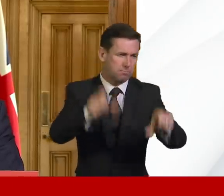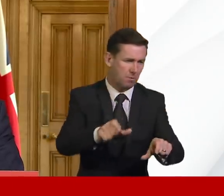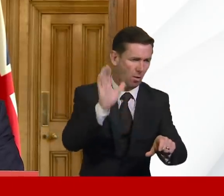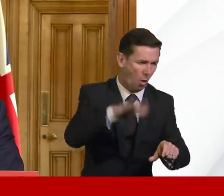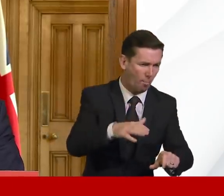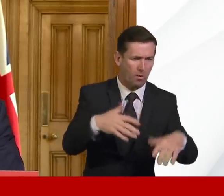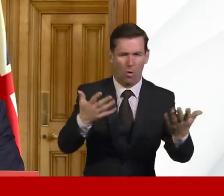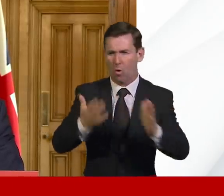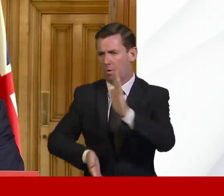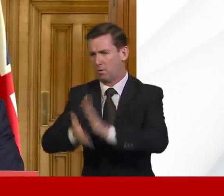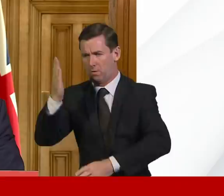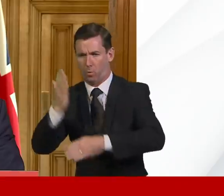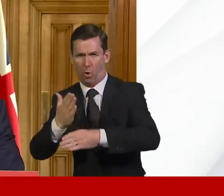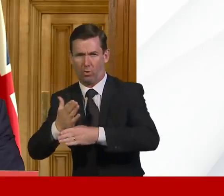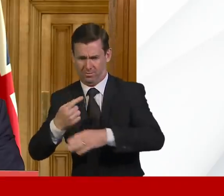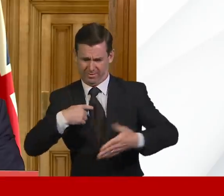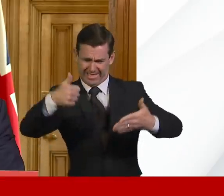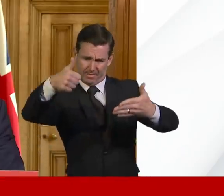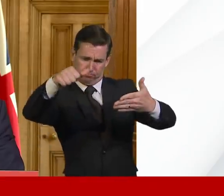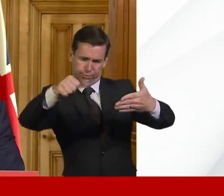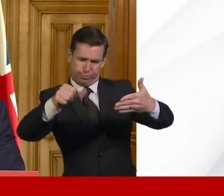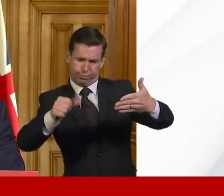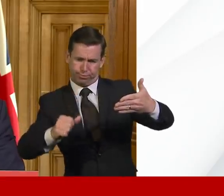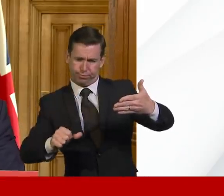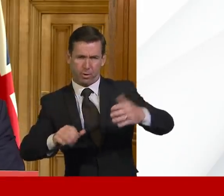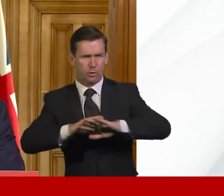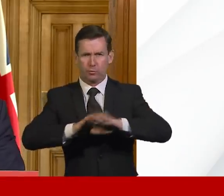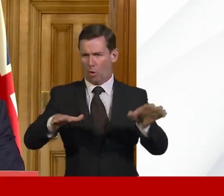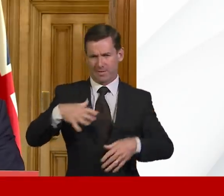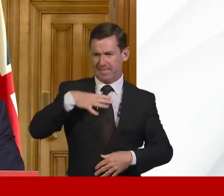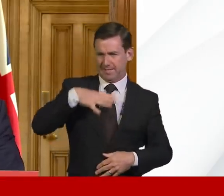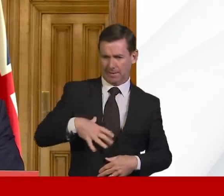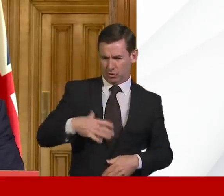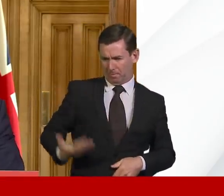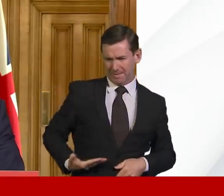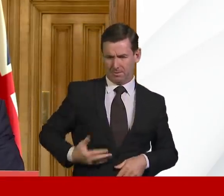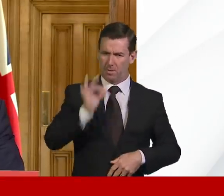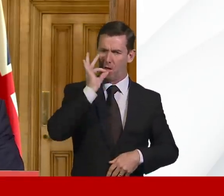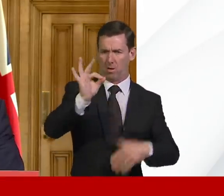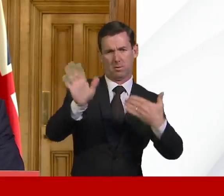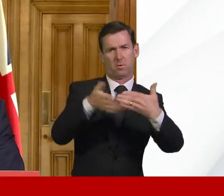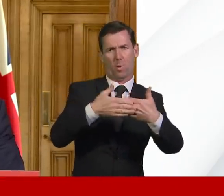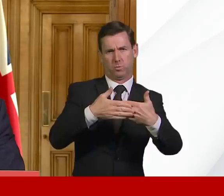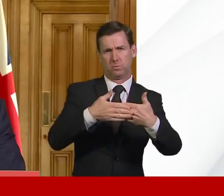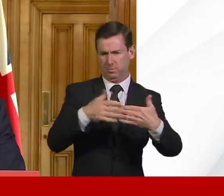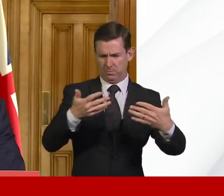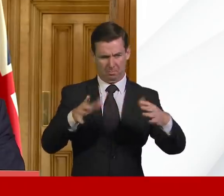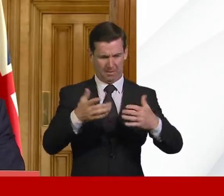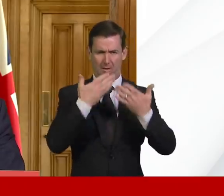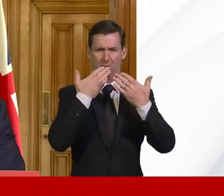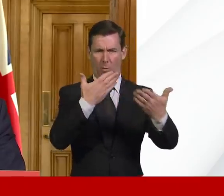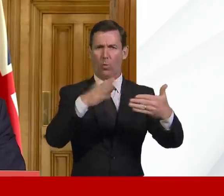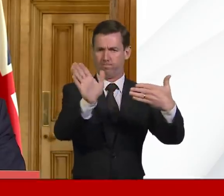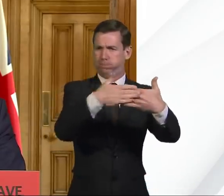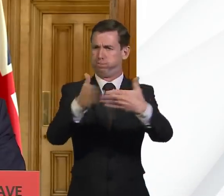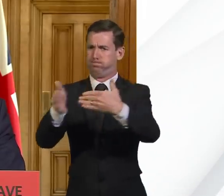a detailed list of non-essential businesses which we have required to close, and I want to thank those businesses for acting responsibly. We've